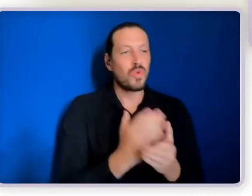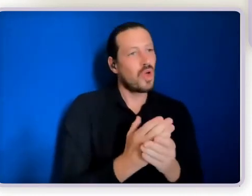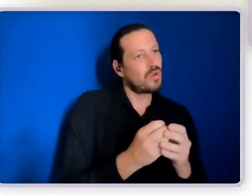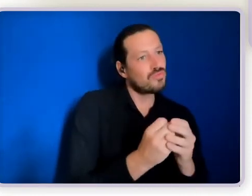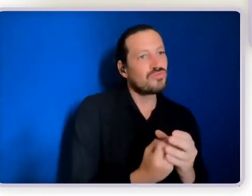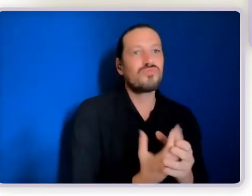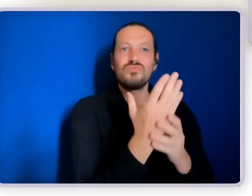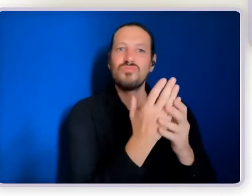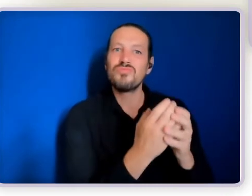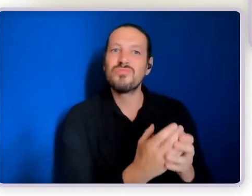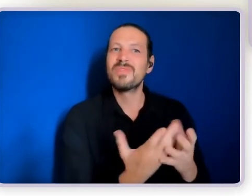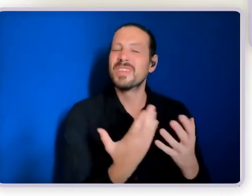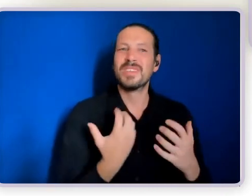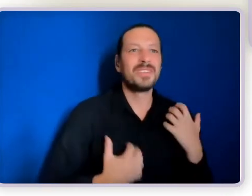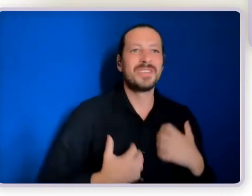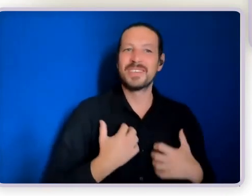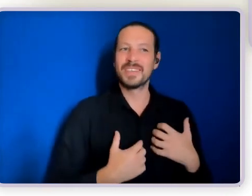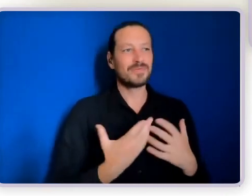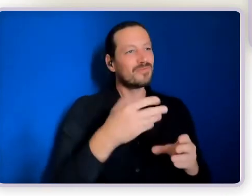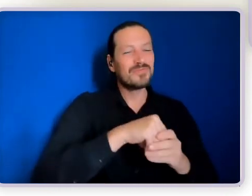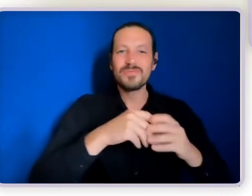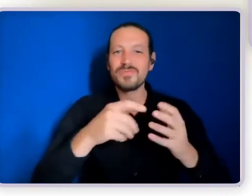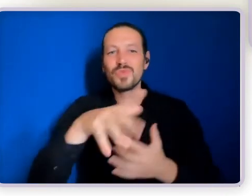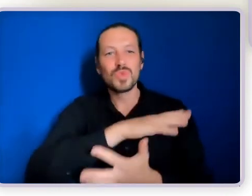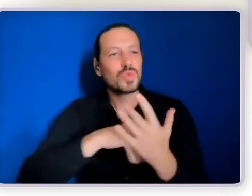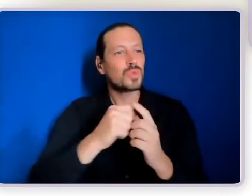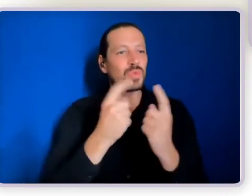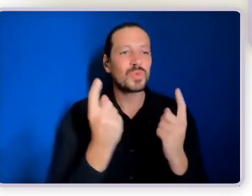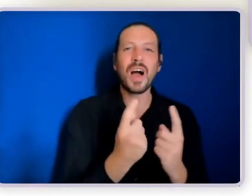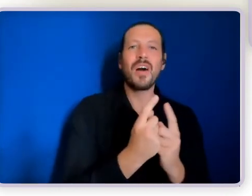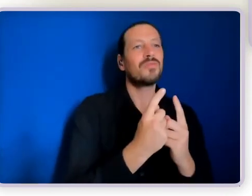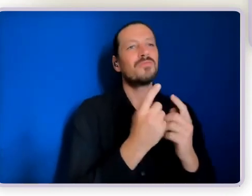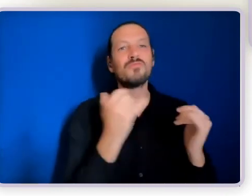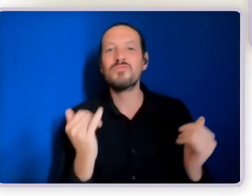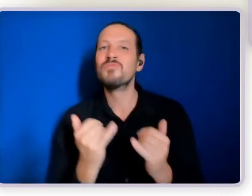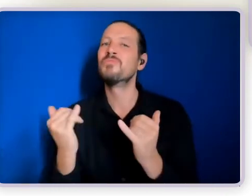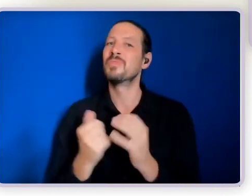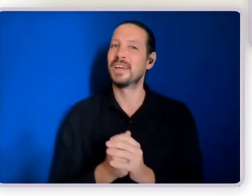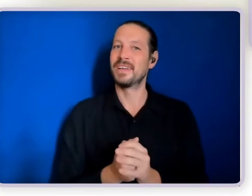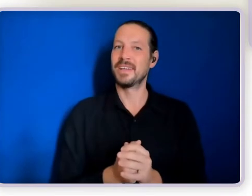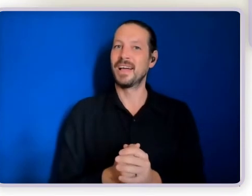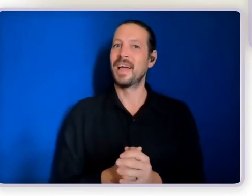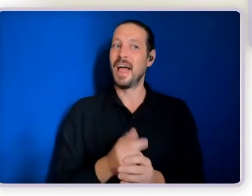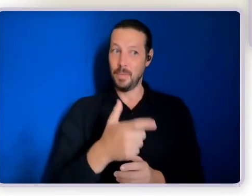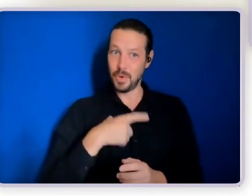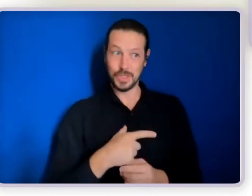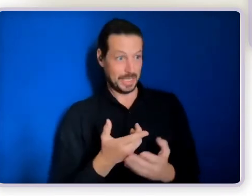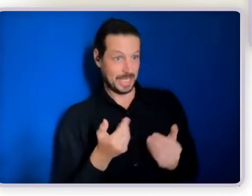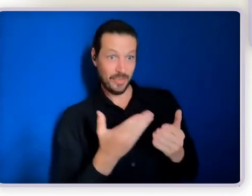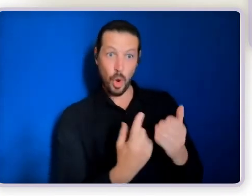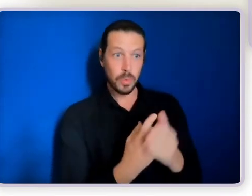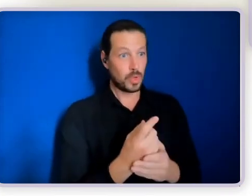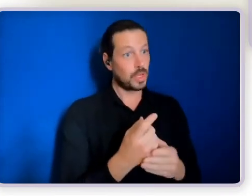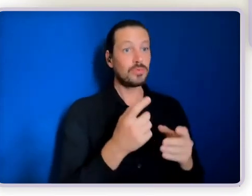social gatherings all of that stuff and that through you know over time making decisions more and more and more he's been able to